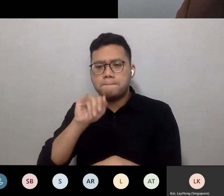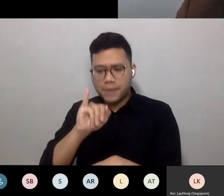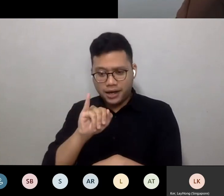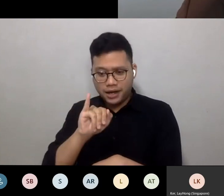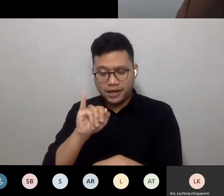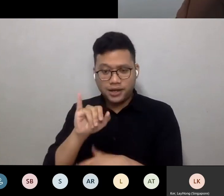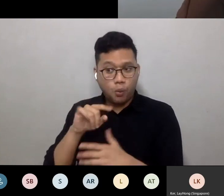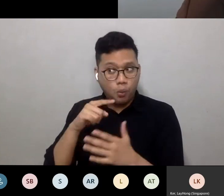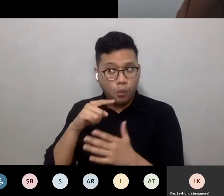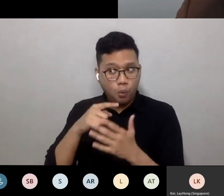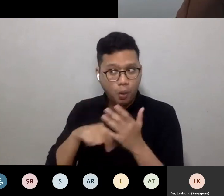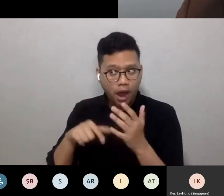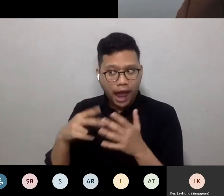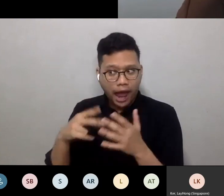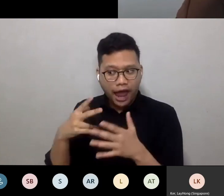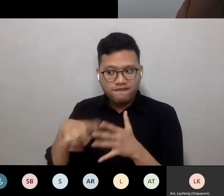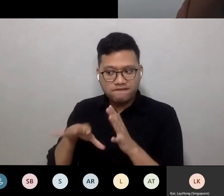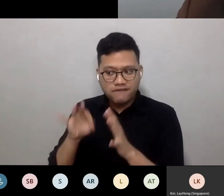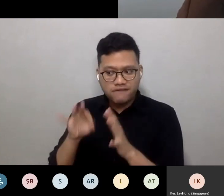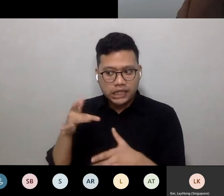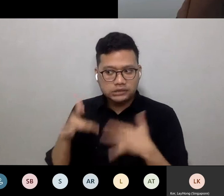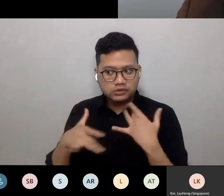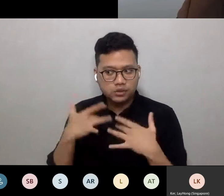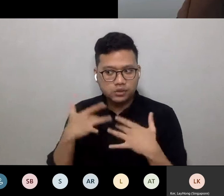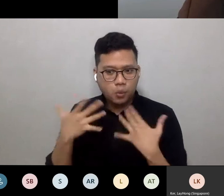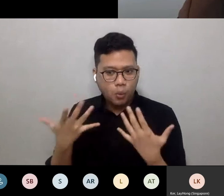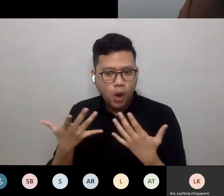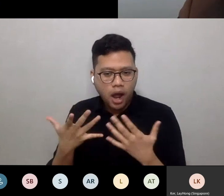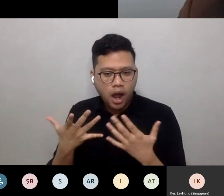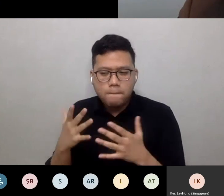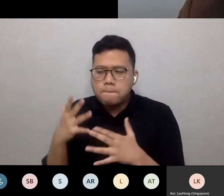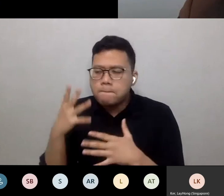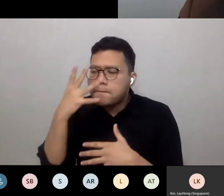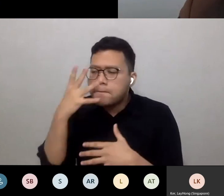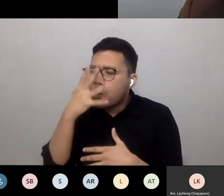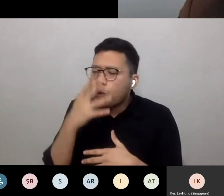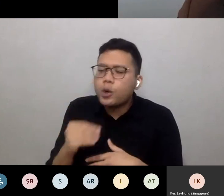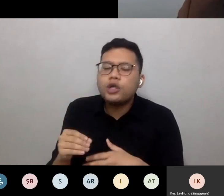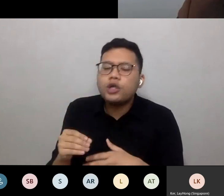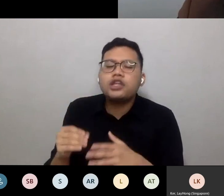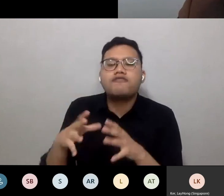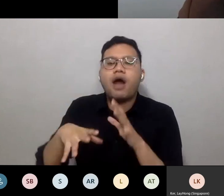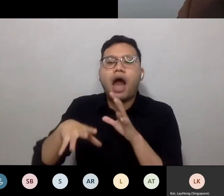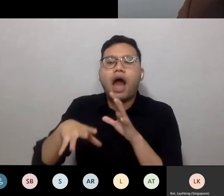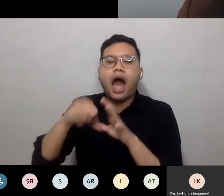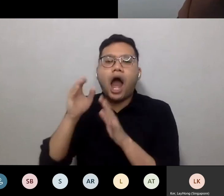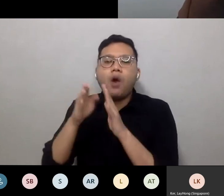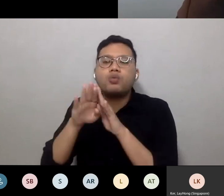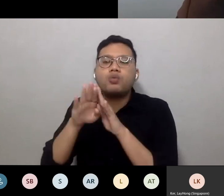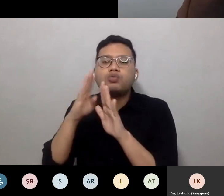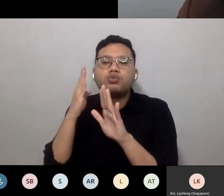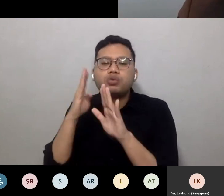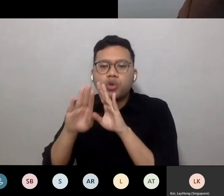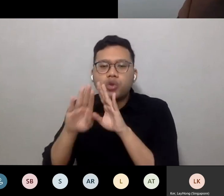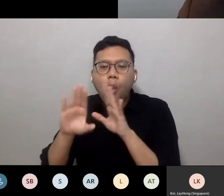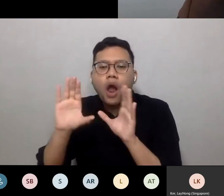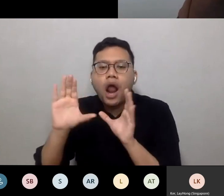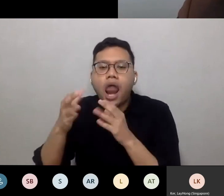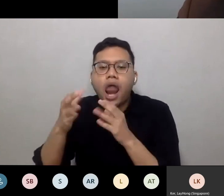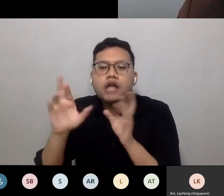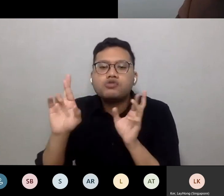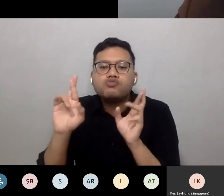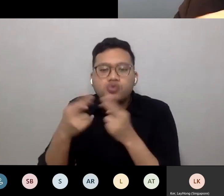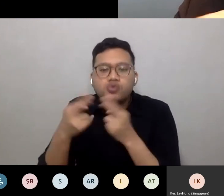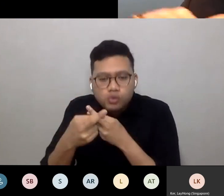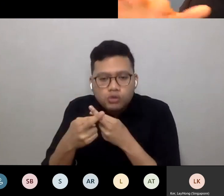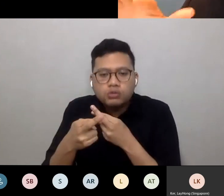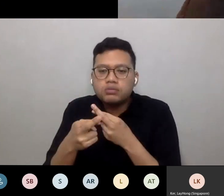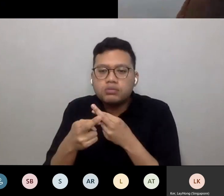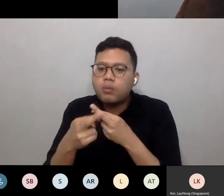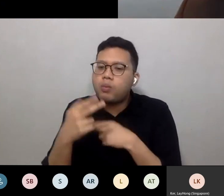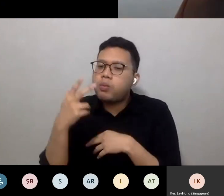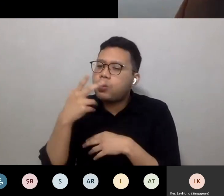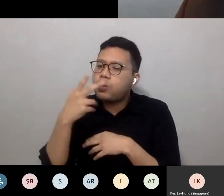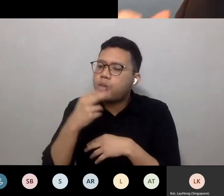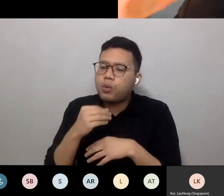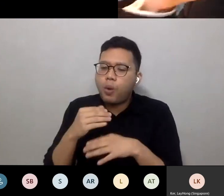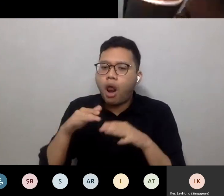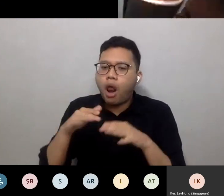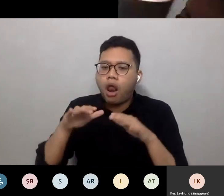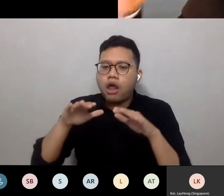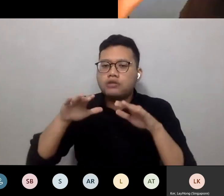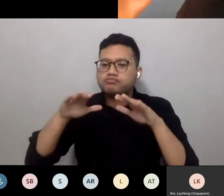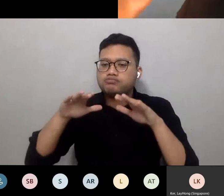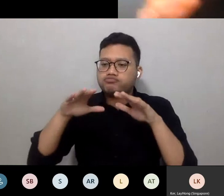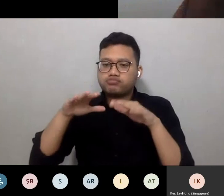I found fascinating is that there were these beautiful outdoor classrooms that were constructed out of low walls of